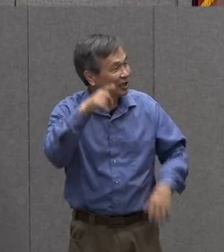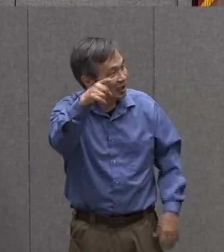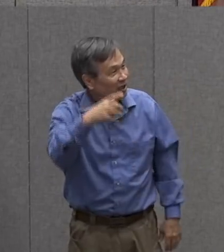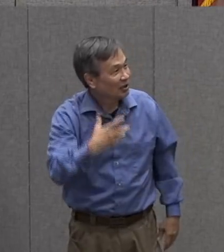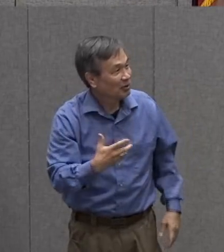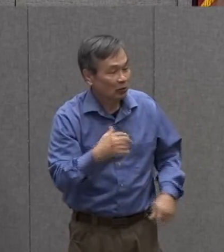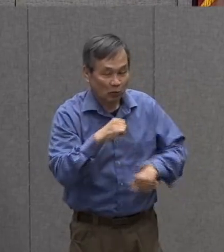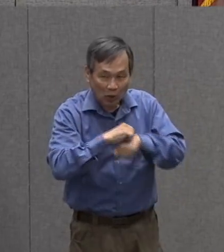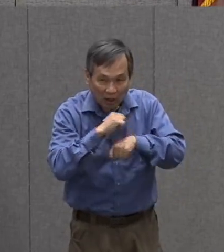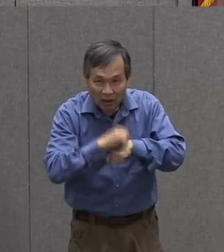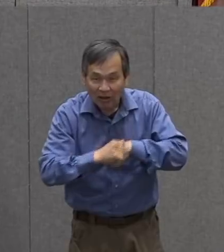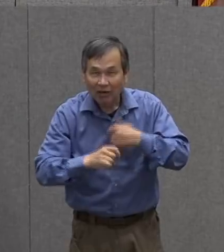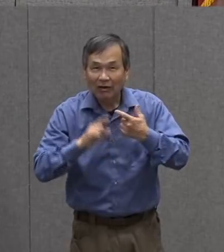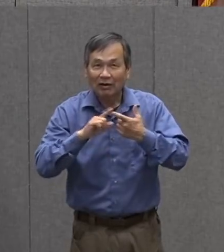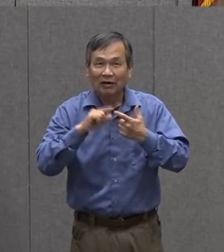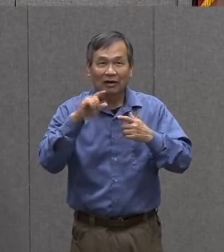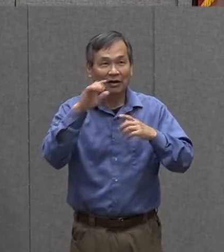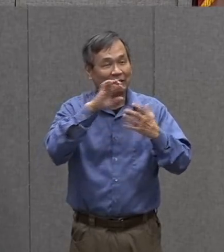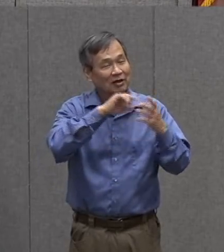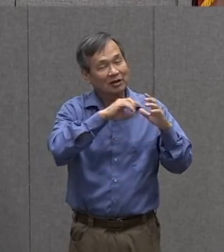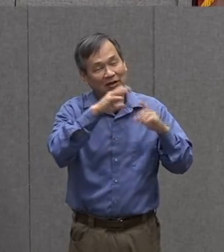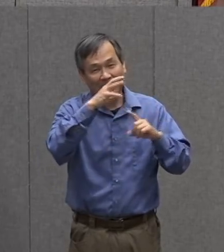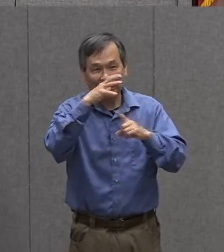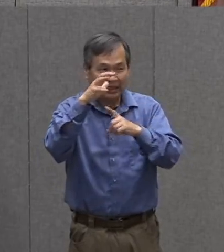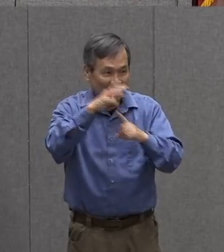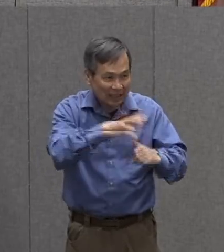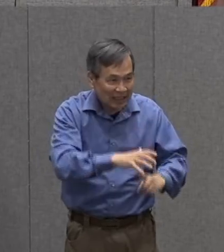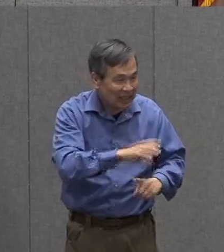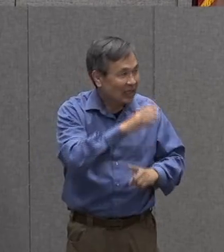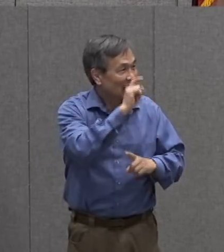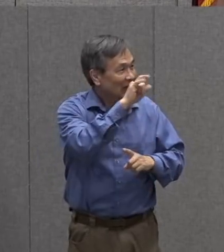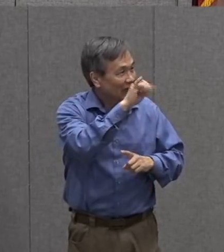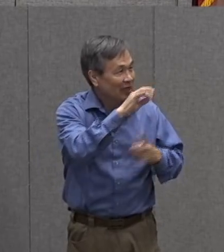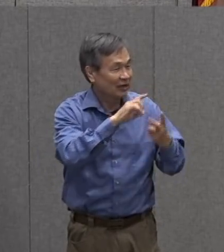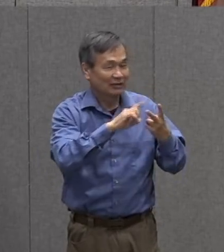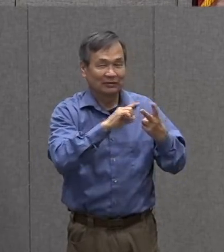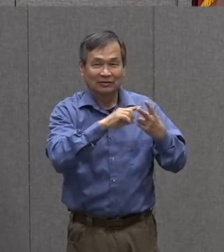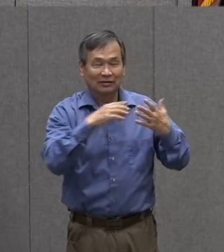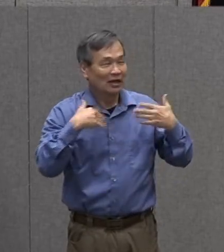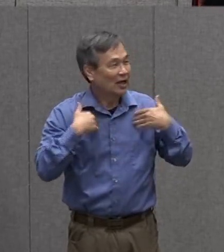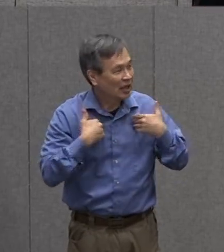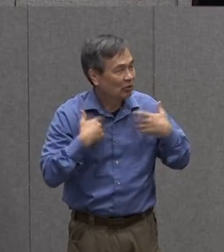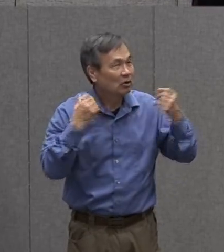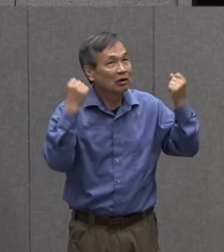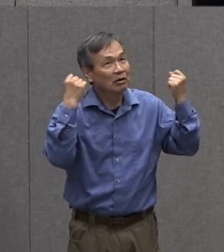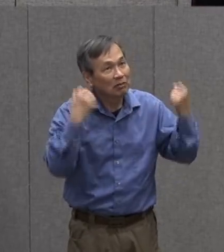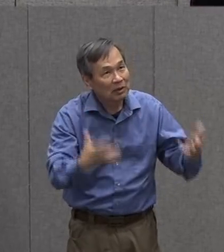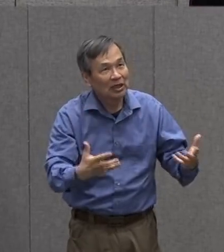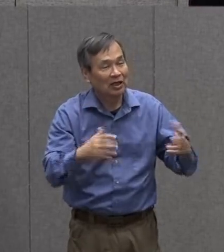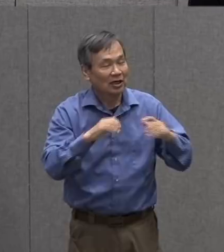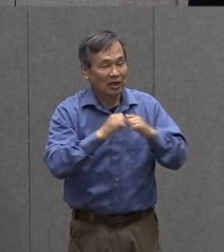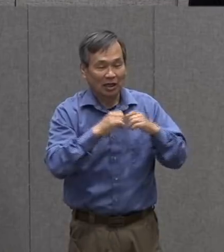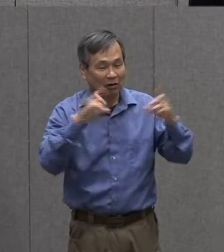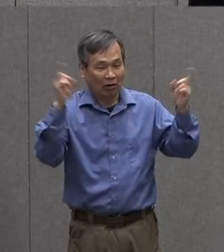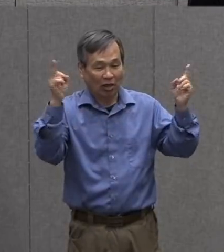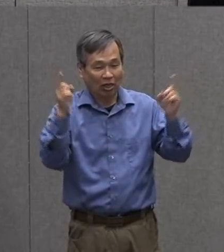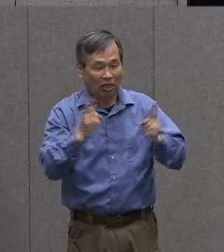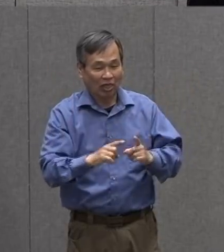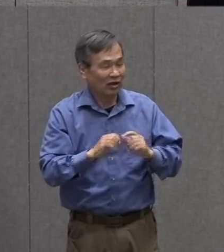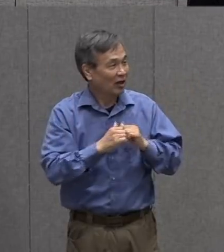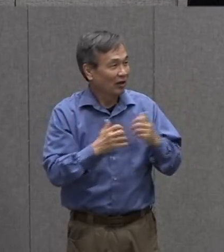be rocks and leaves and animals and there's just so much I don't know how to keep track of it all